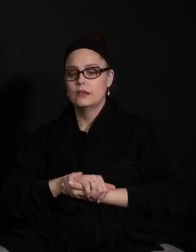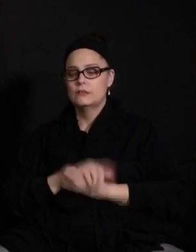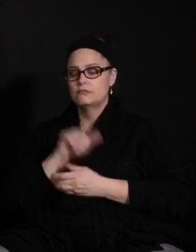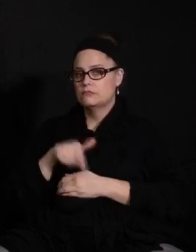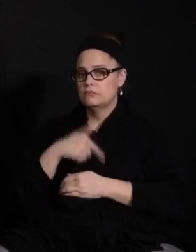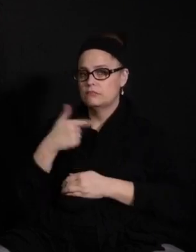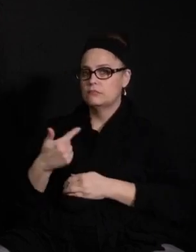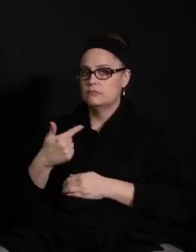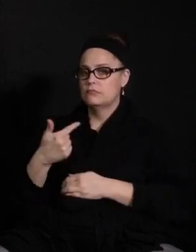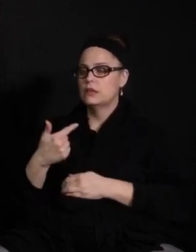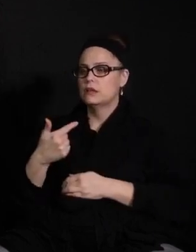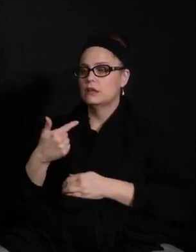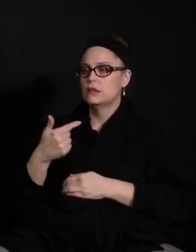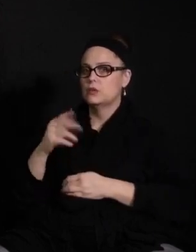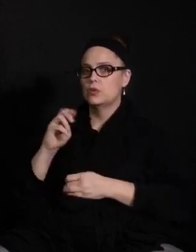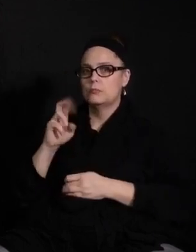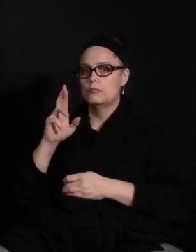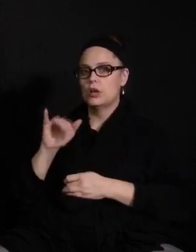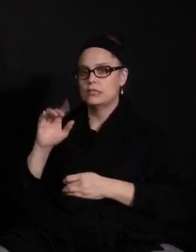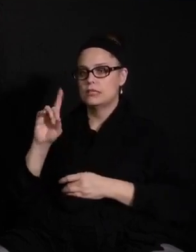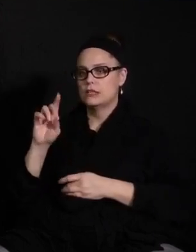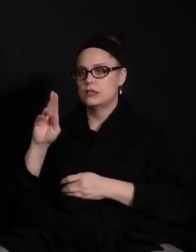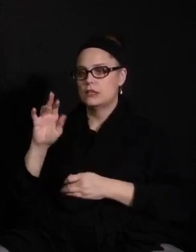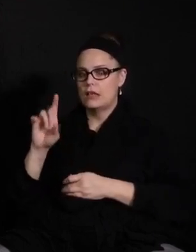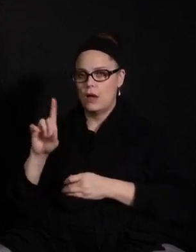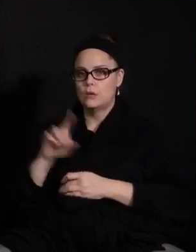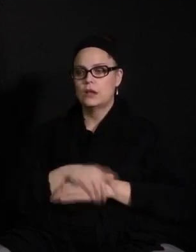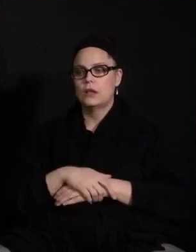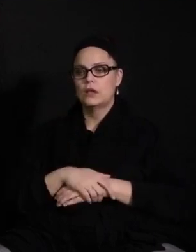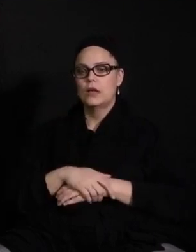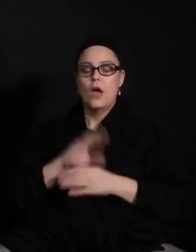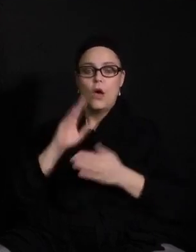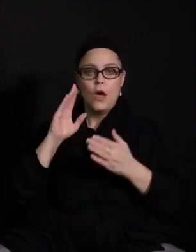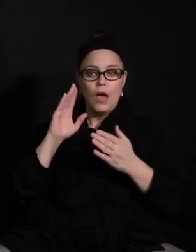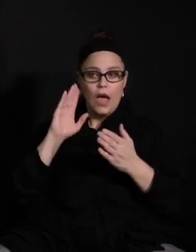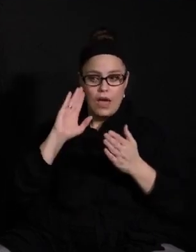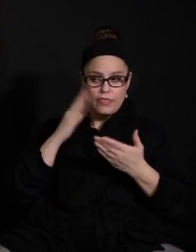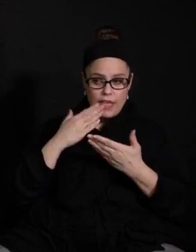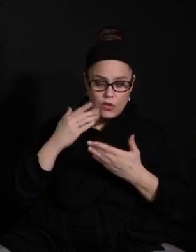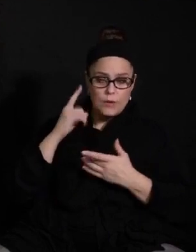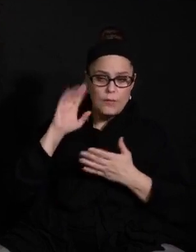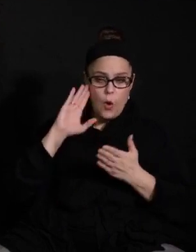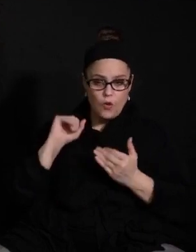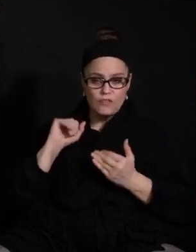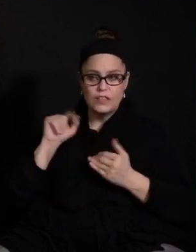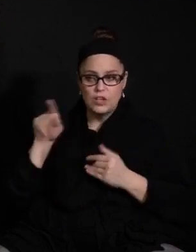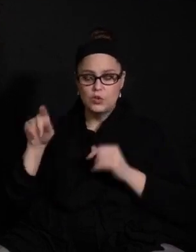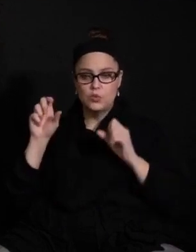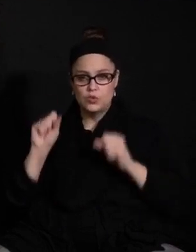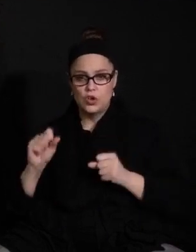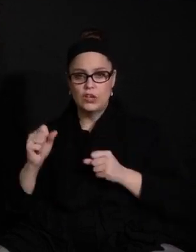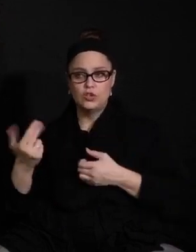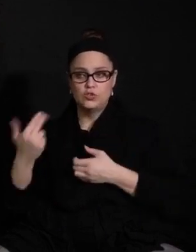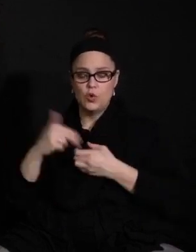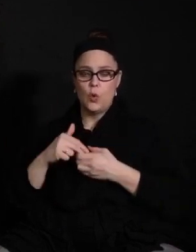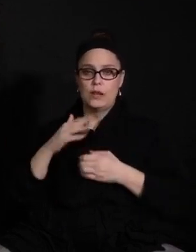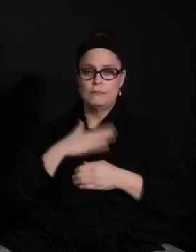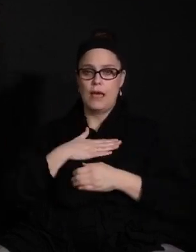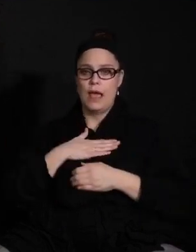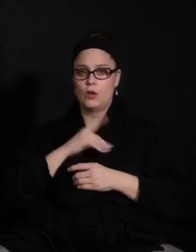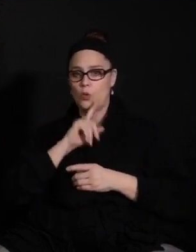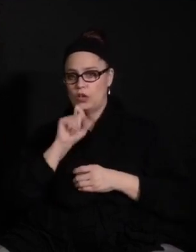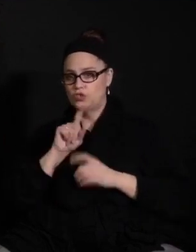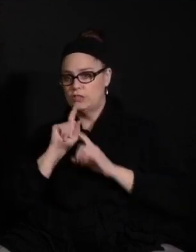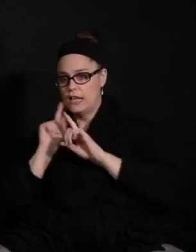Thank you. Thank you Stacey. Hopefully you were able to attend my session, my Q&A for secondary special educators